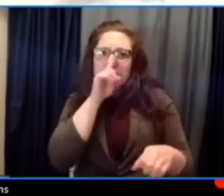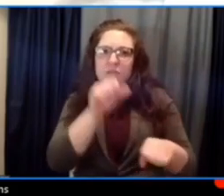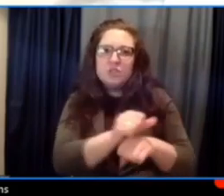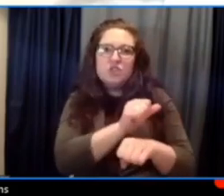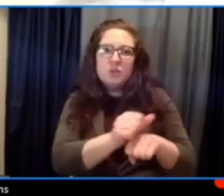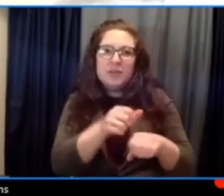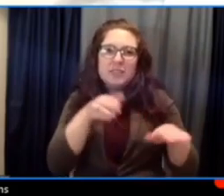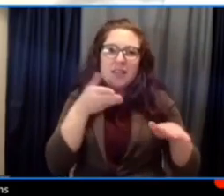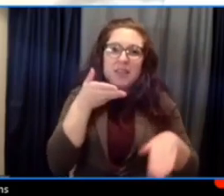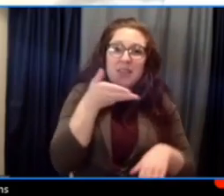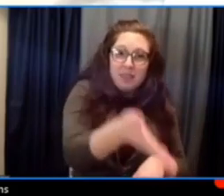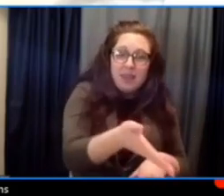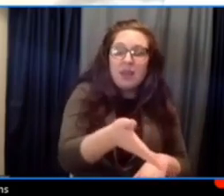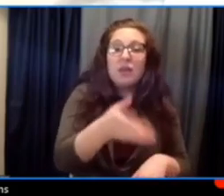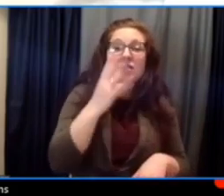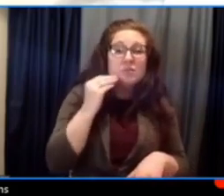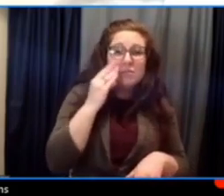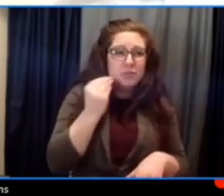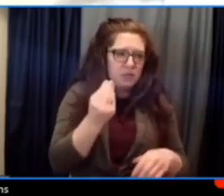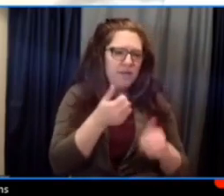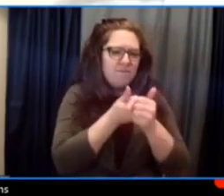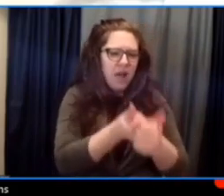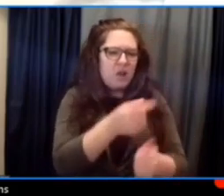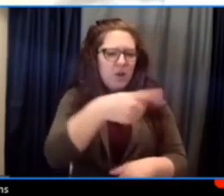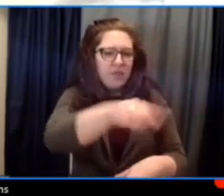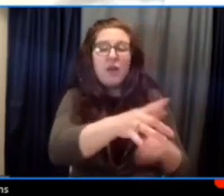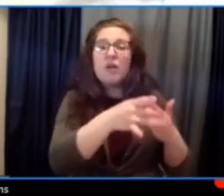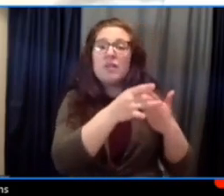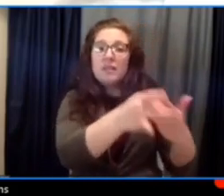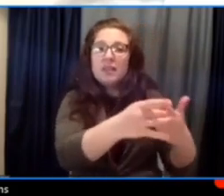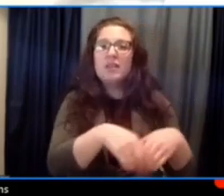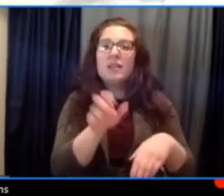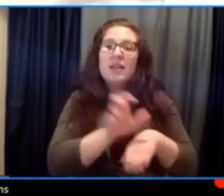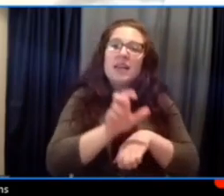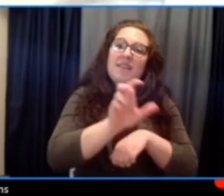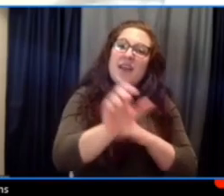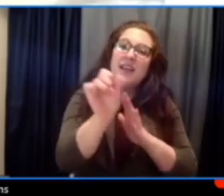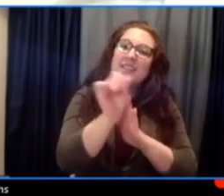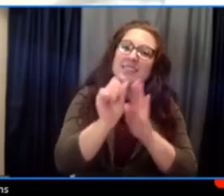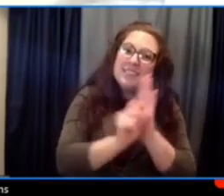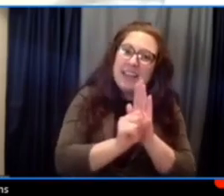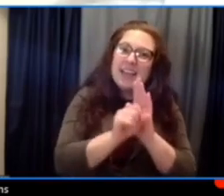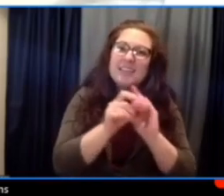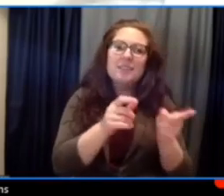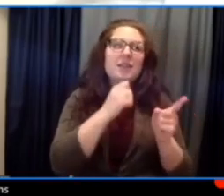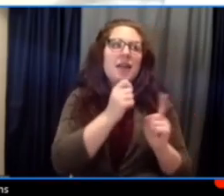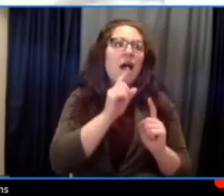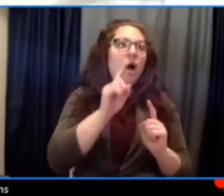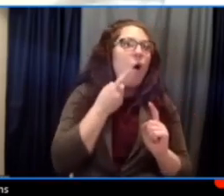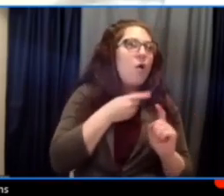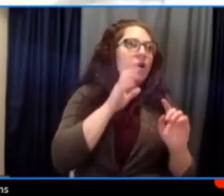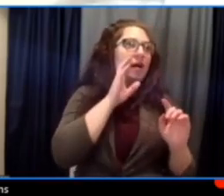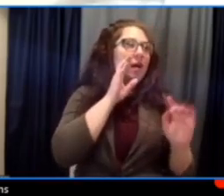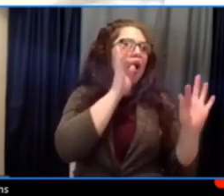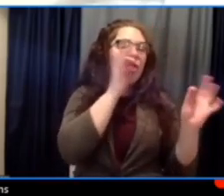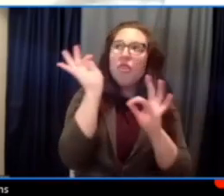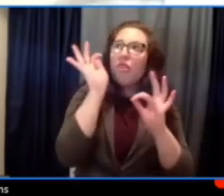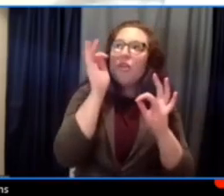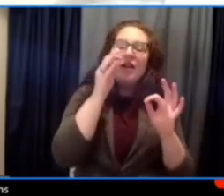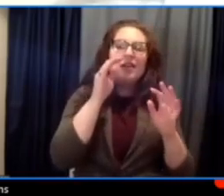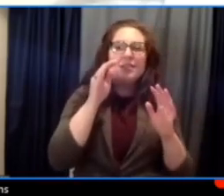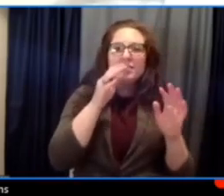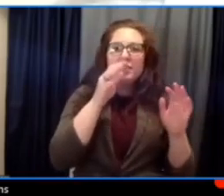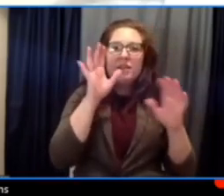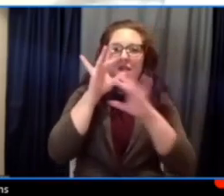them to make decisions over their work, invest in states for the long haul, no more shiny object syndrome. And as we look at 2022